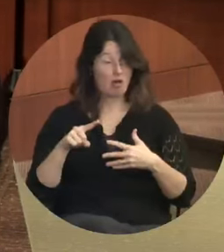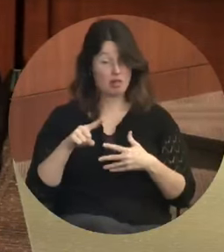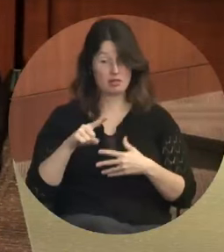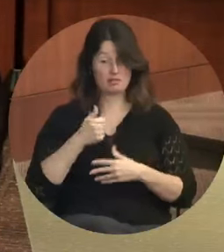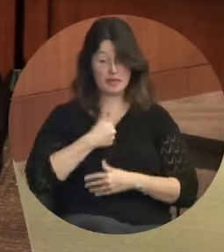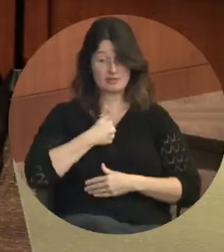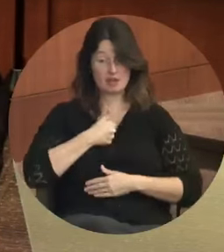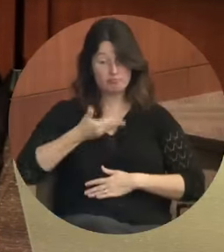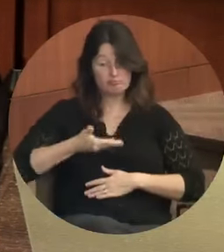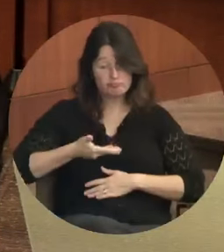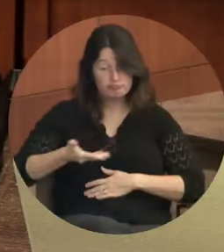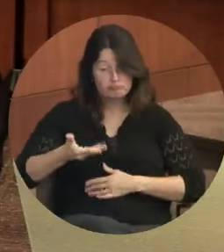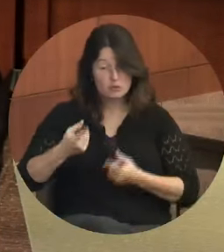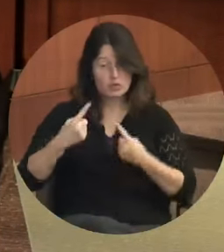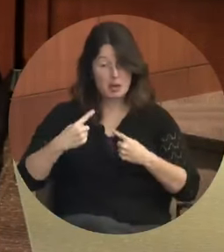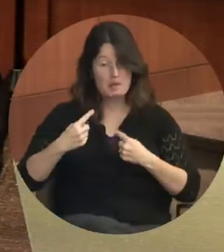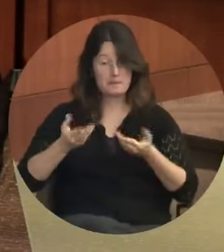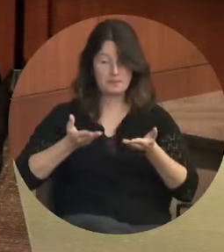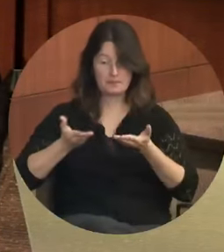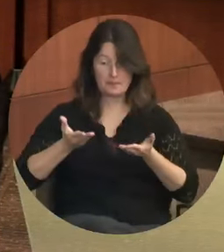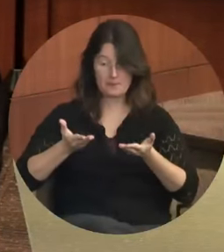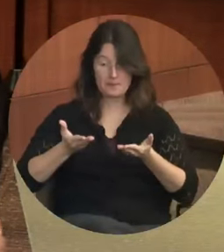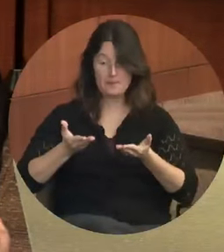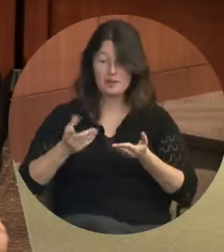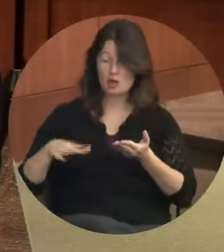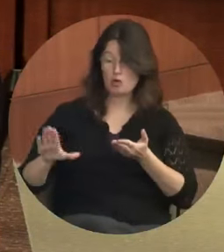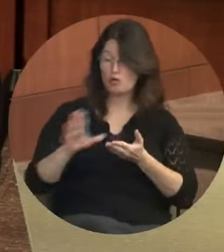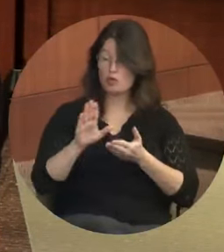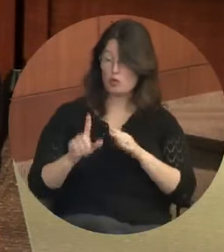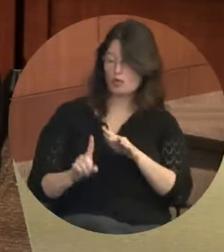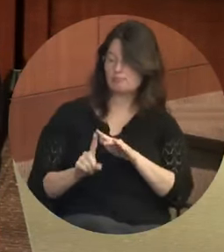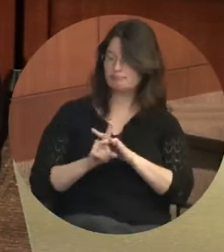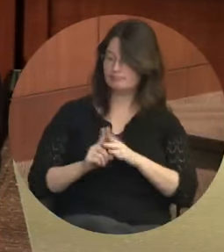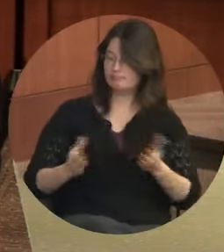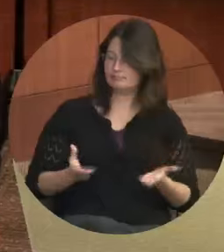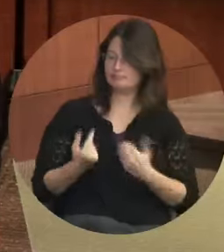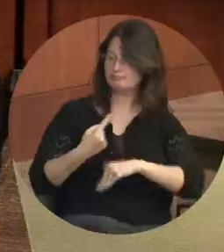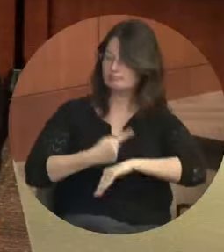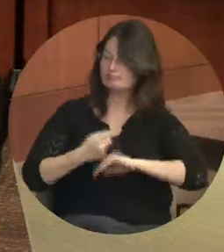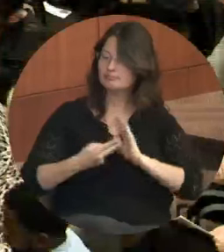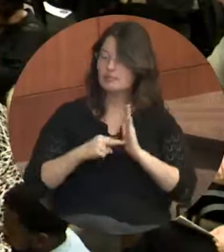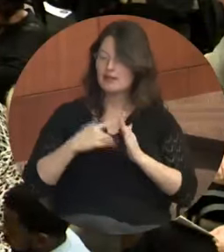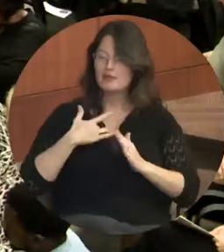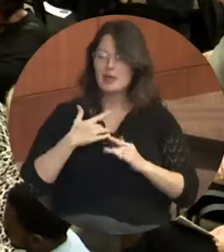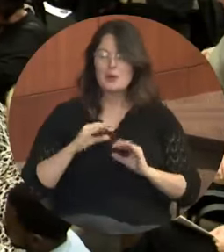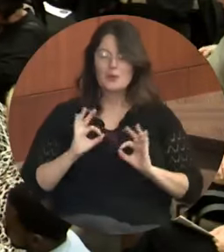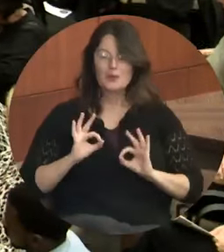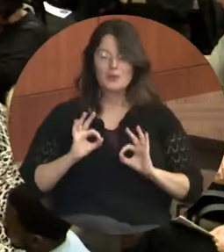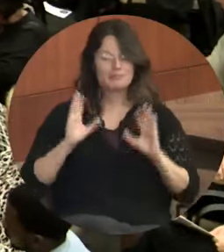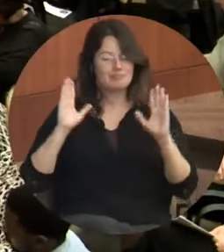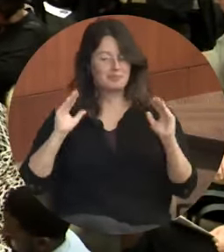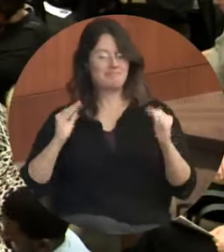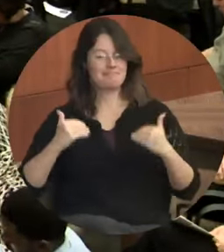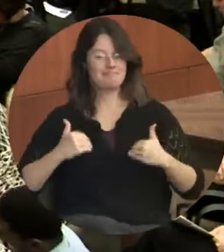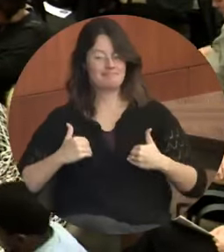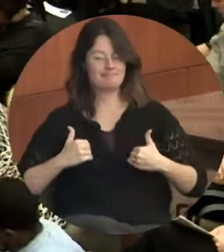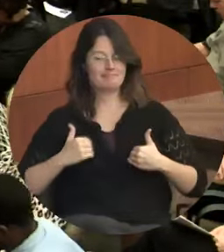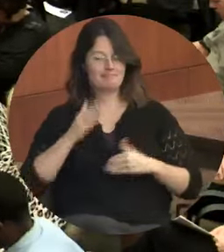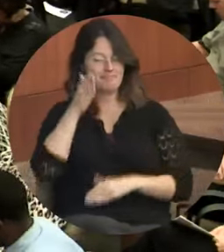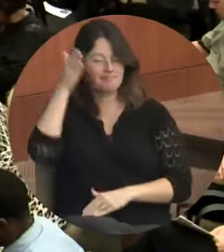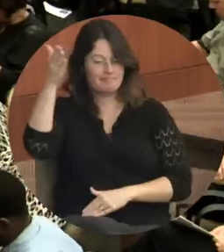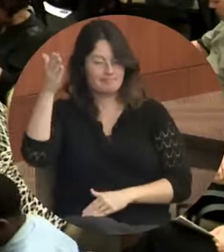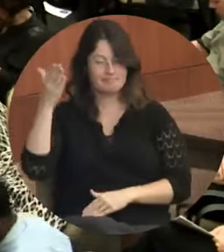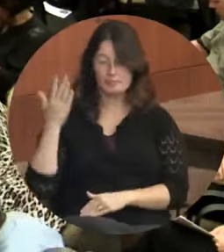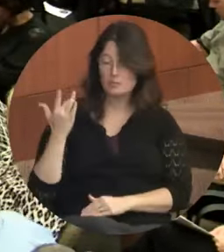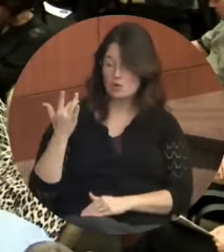an invitation to serve, and your presence today gives me a great deal of hope because the city is